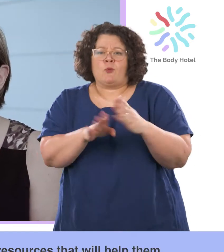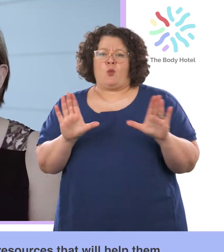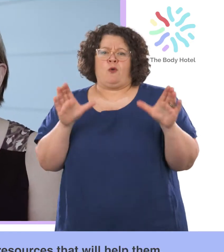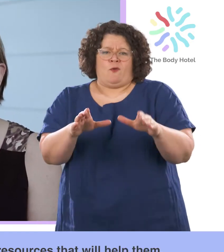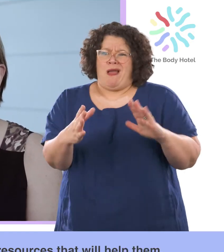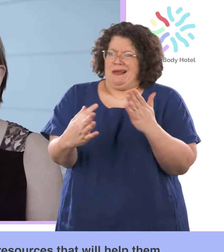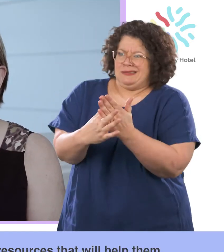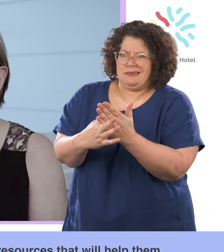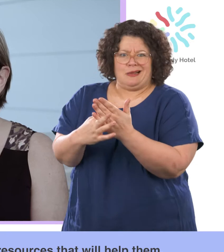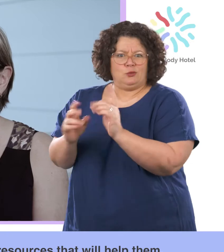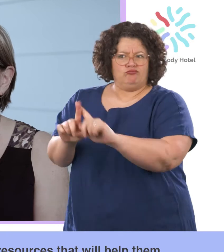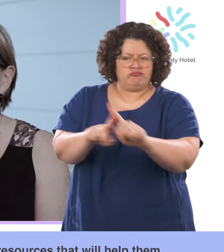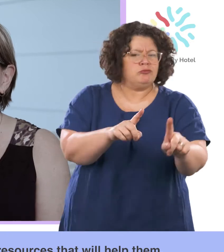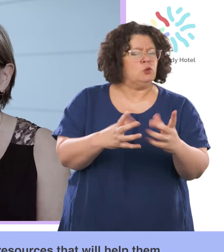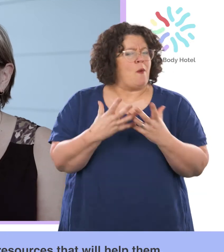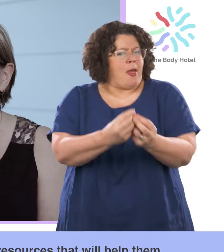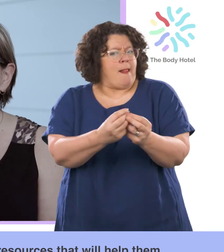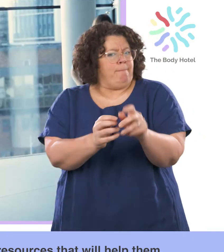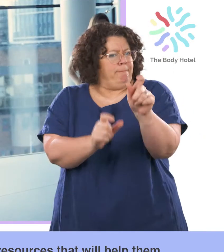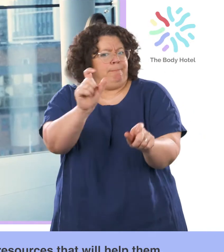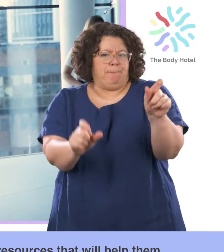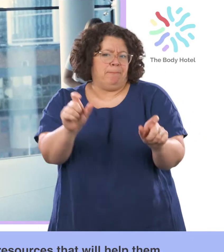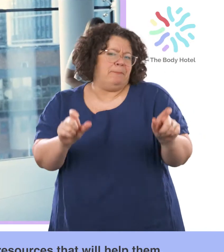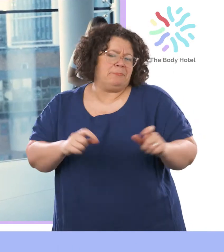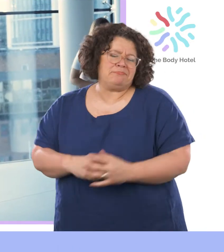to have access to these resources that will help them.